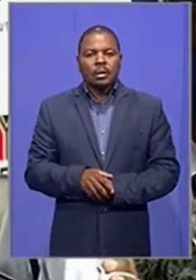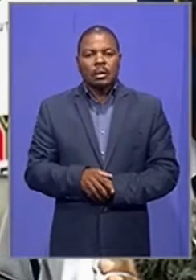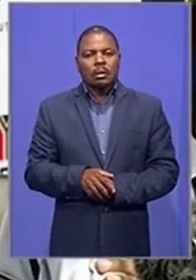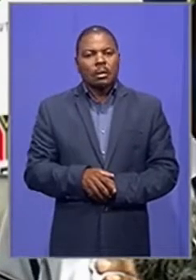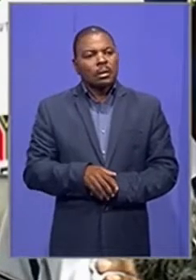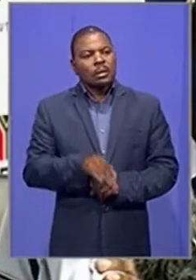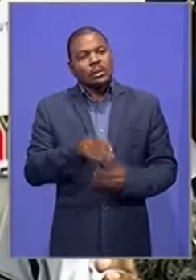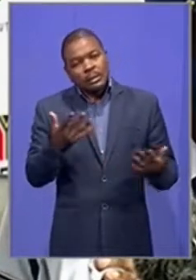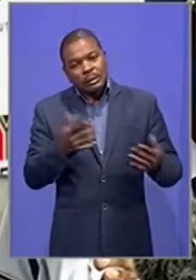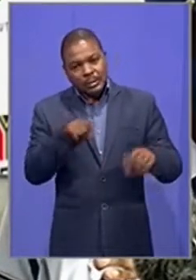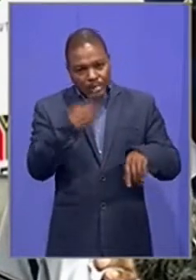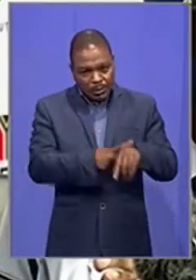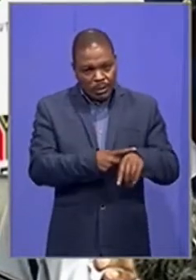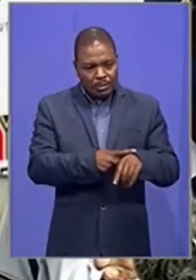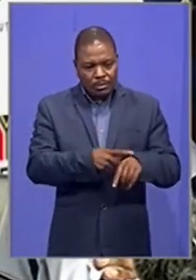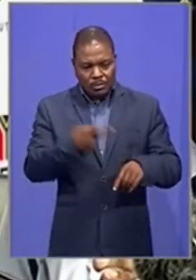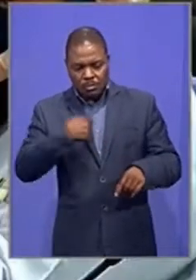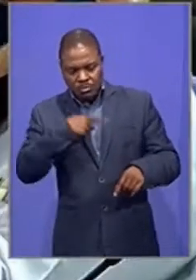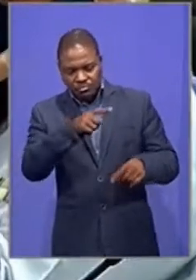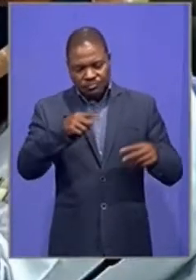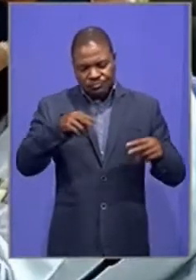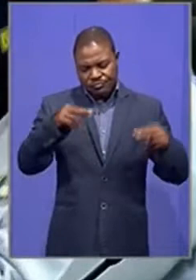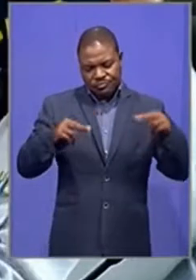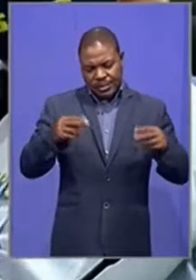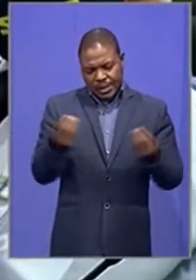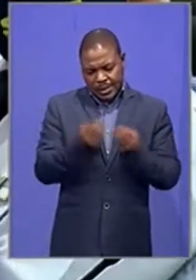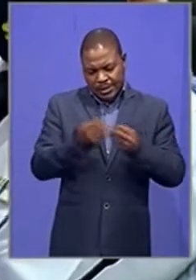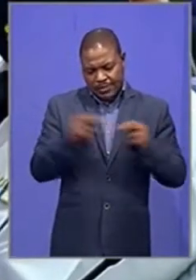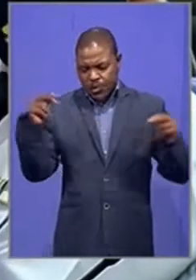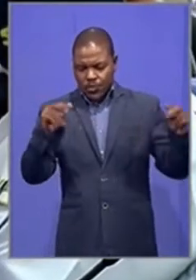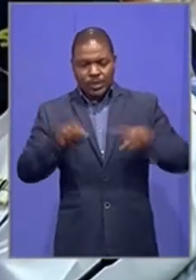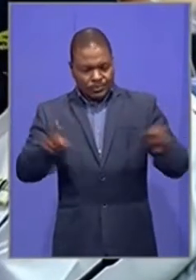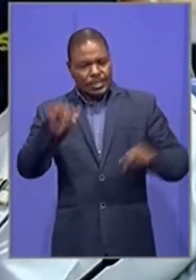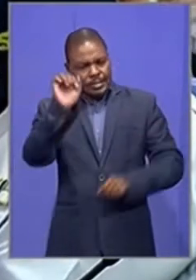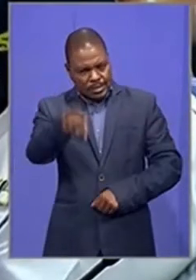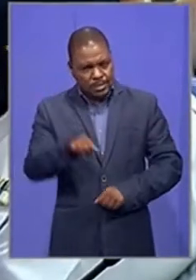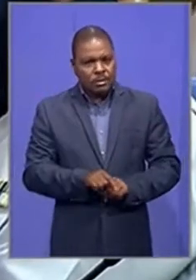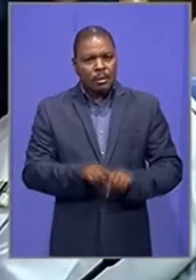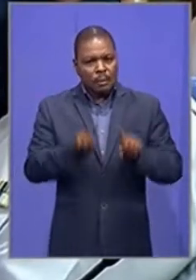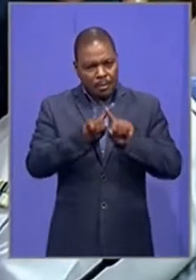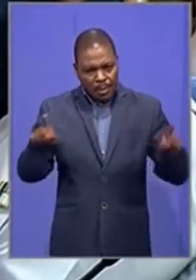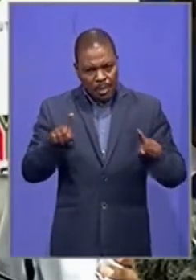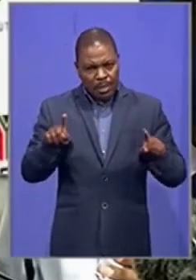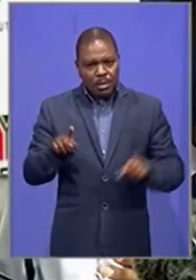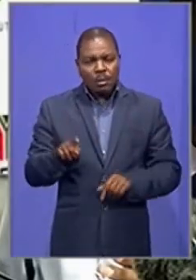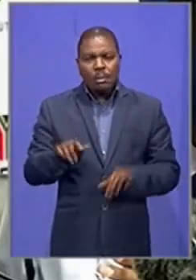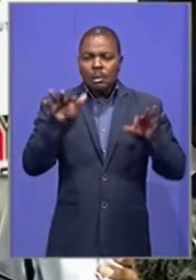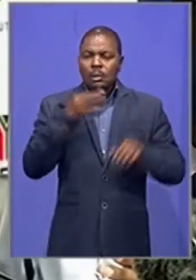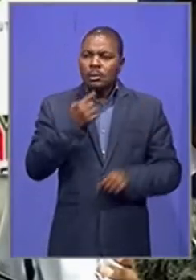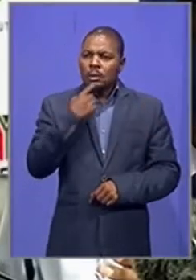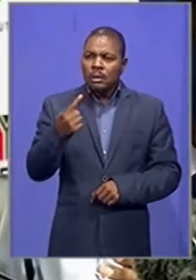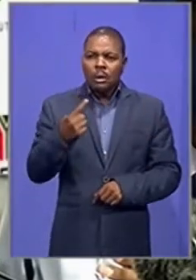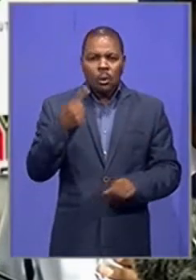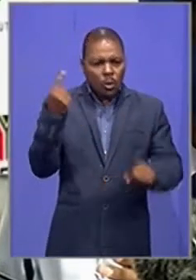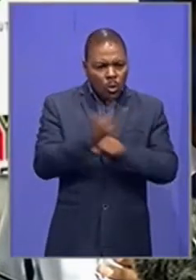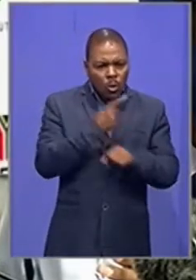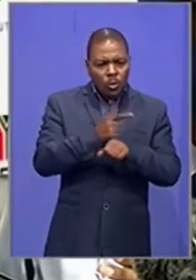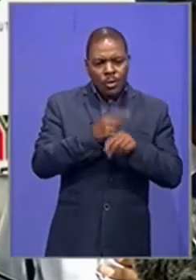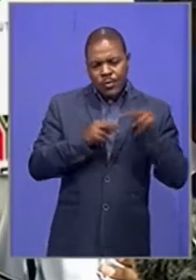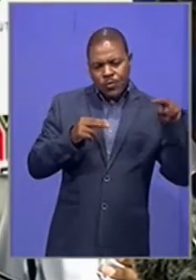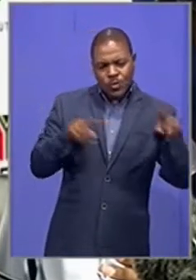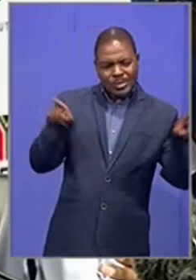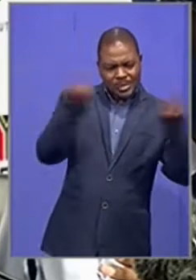does not come where we see things differently. To say we will have to see things in the same way